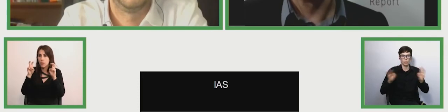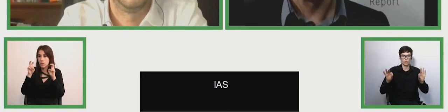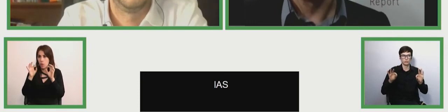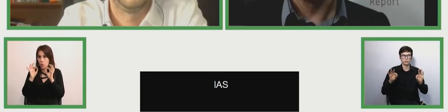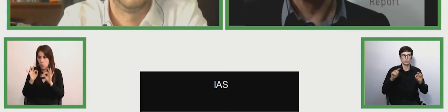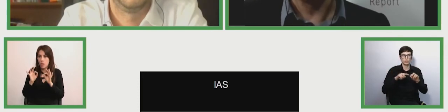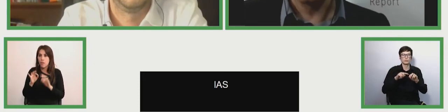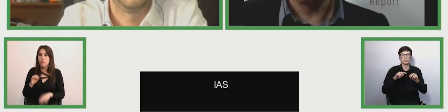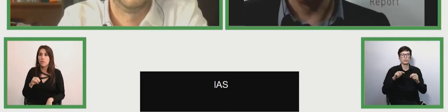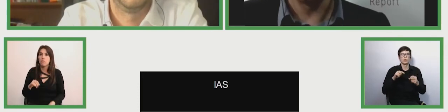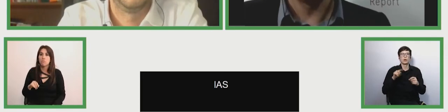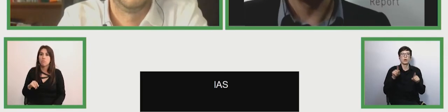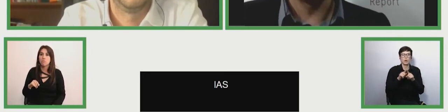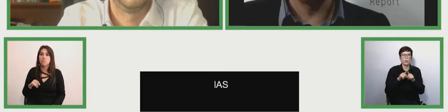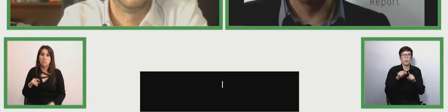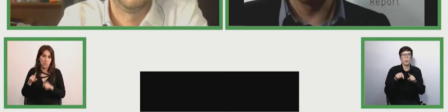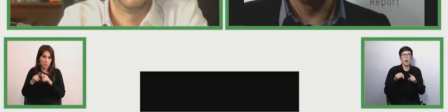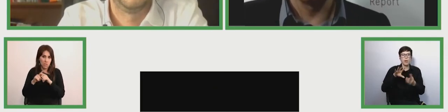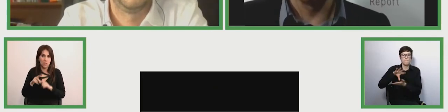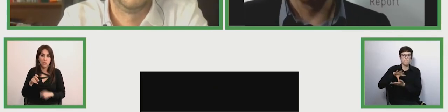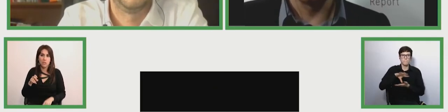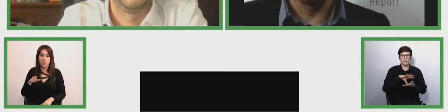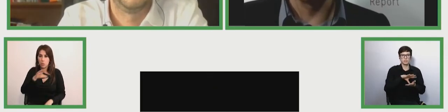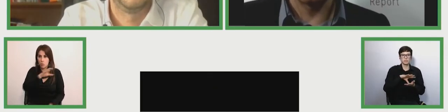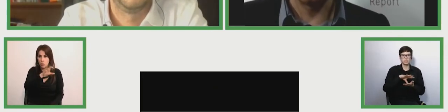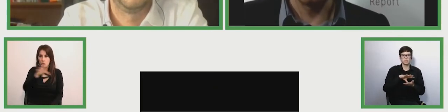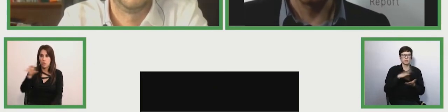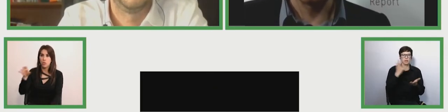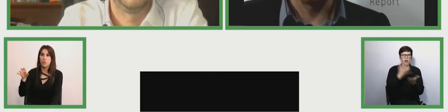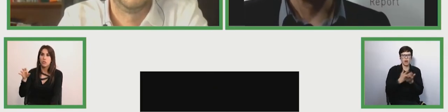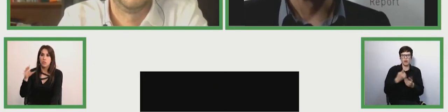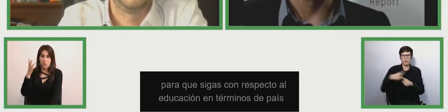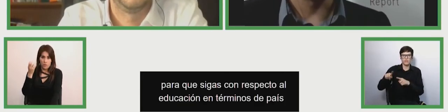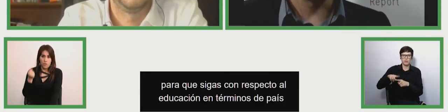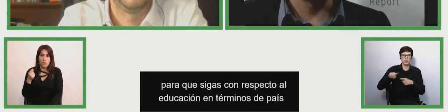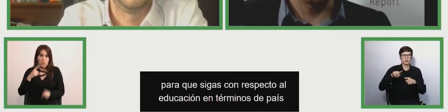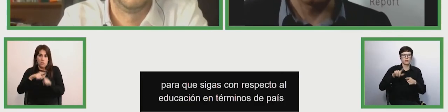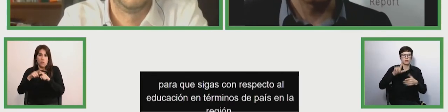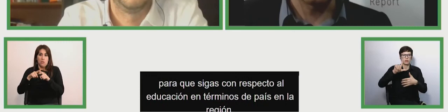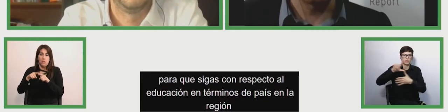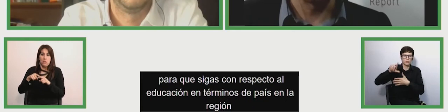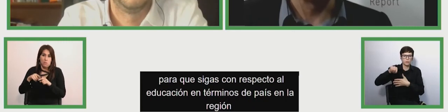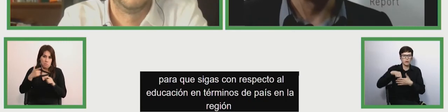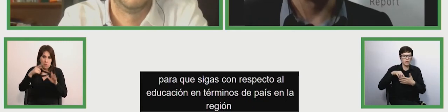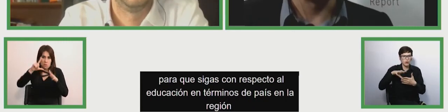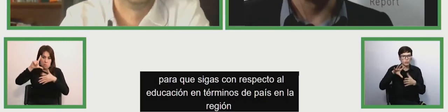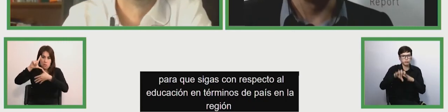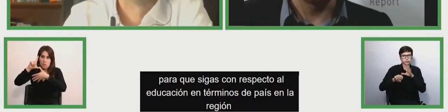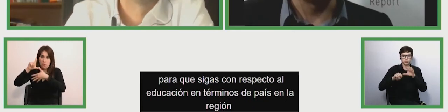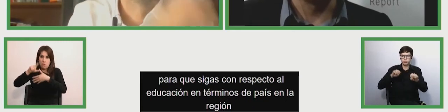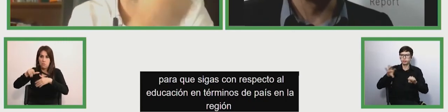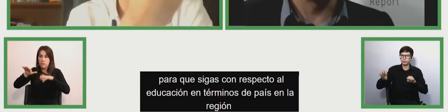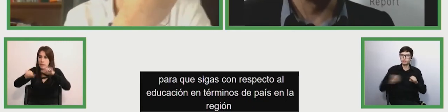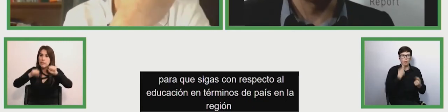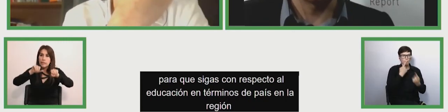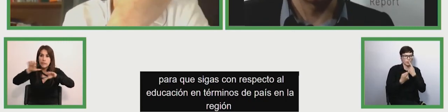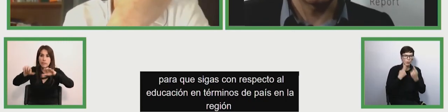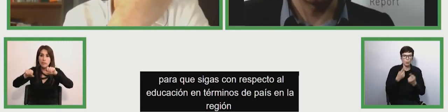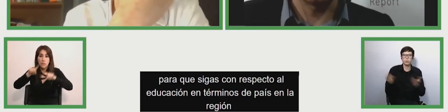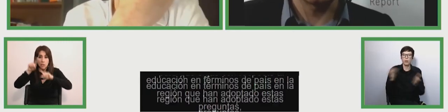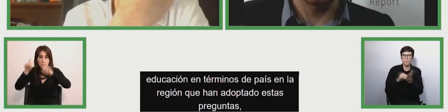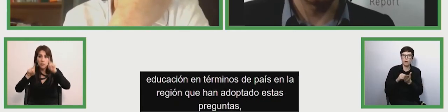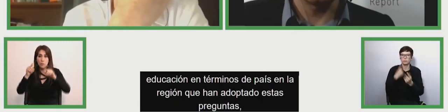the region that have adopted these questions and also to some extent the additional set of questions that are